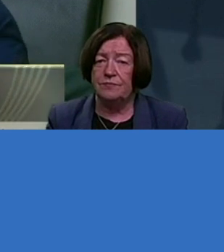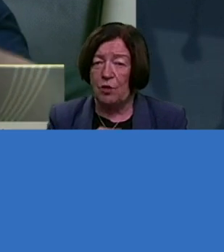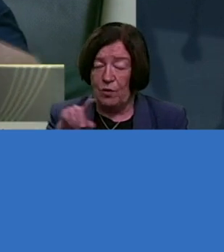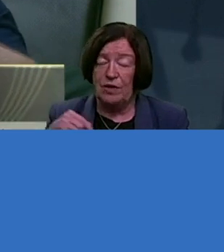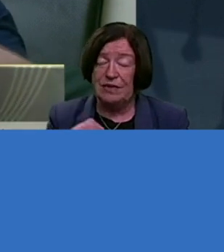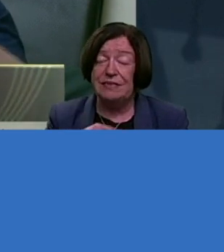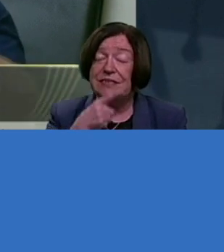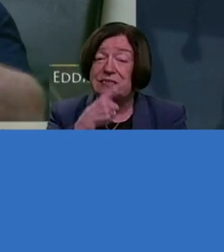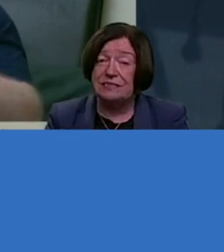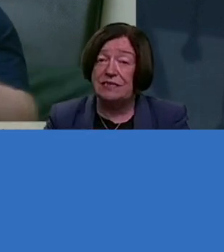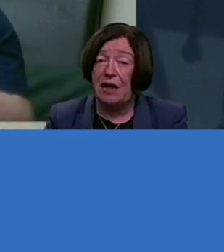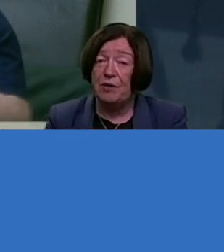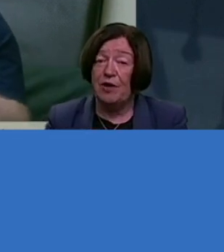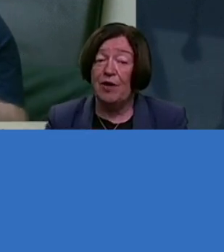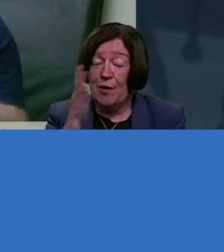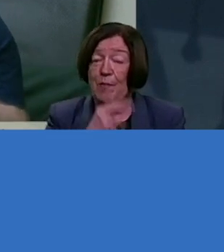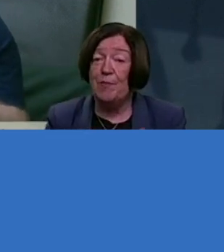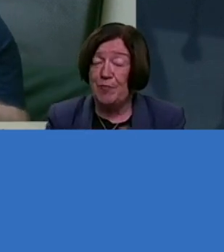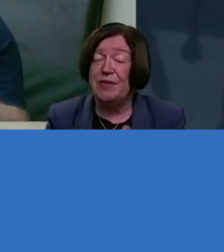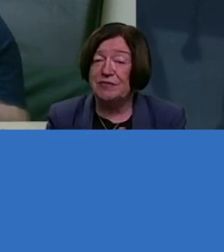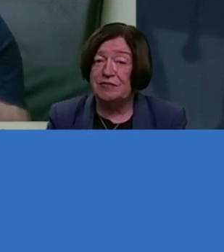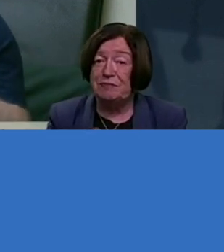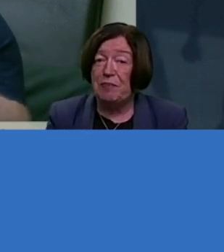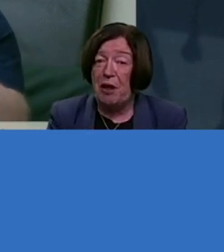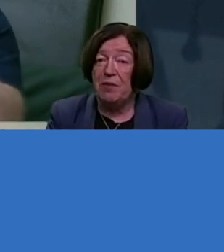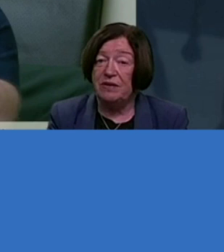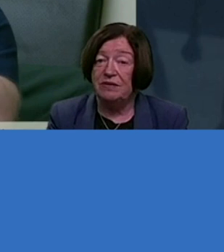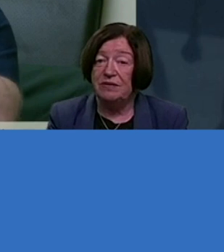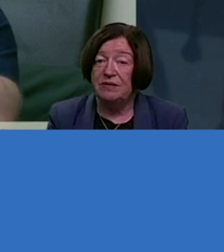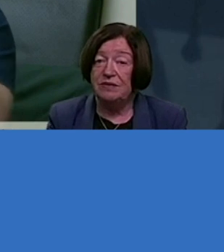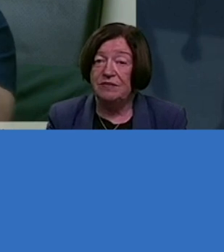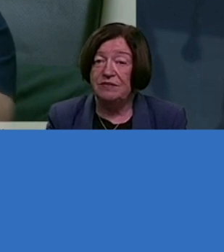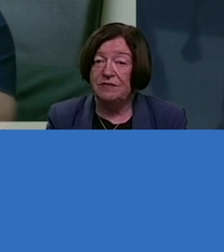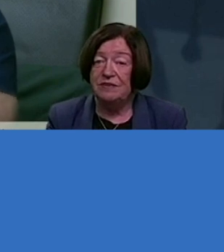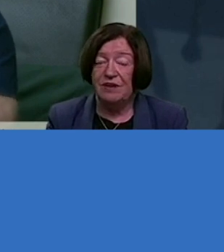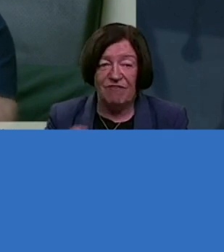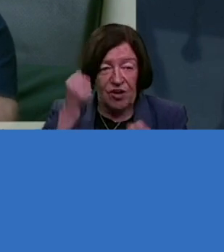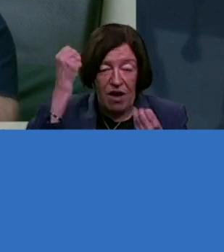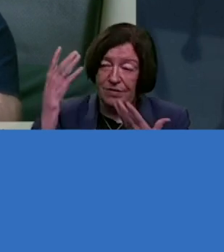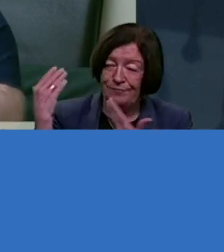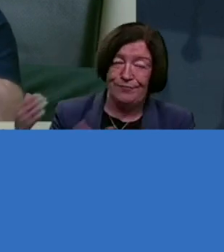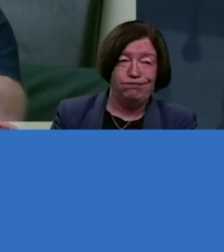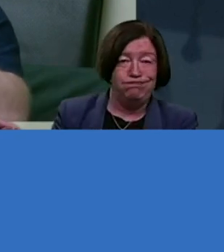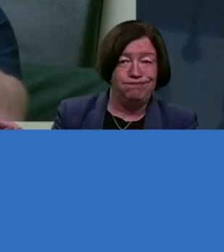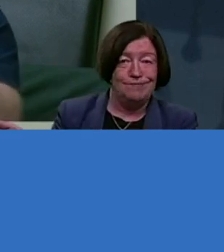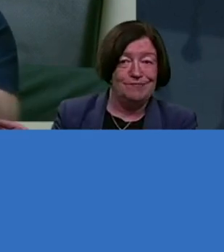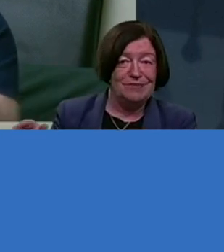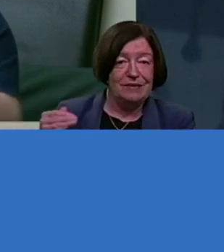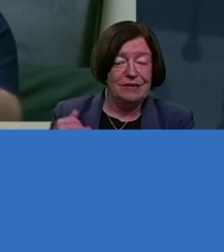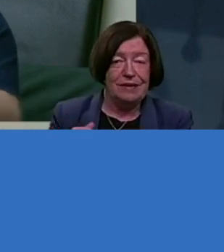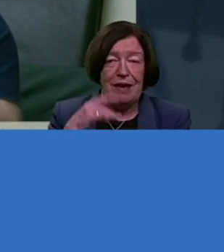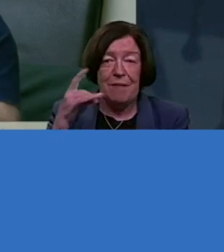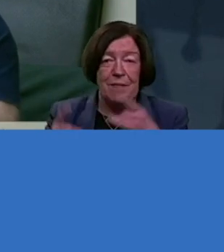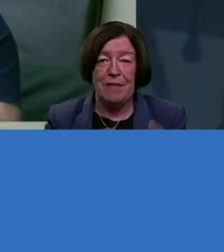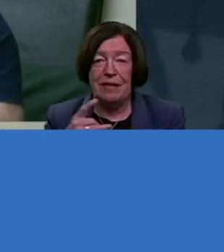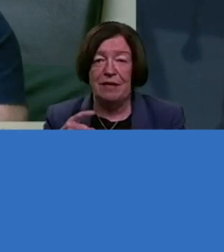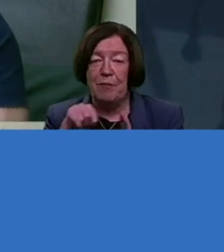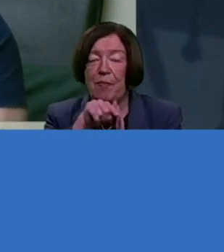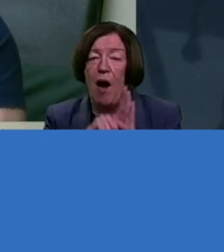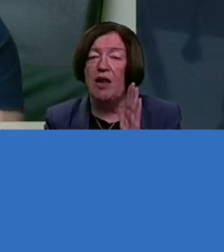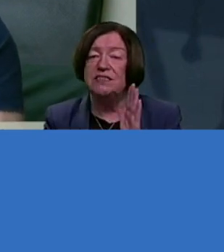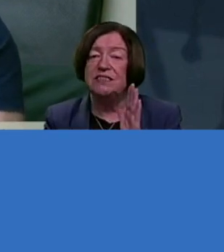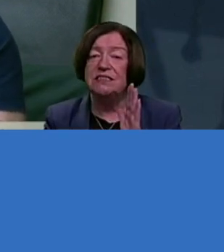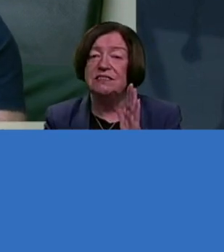entrepreneurs are forgot about in making policies